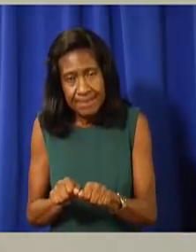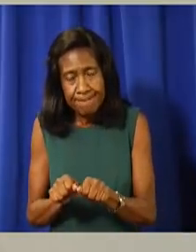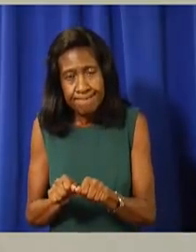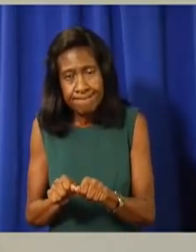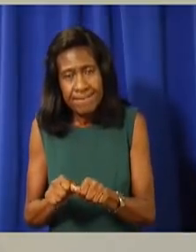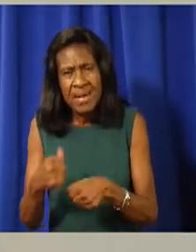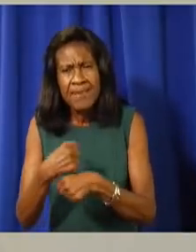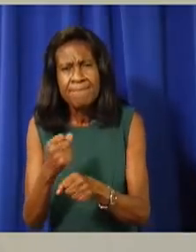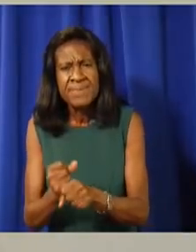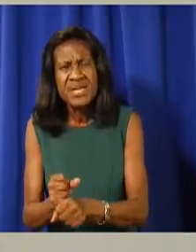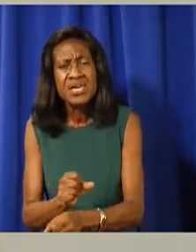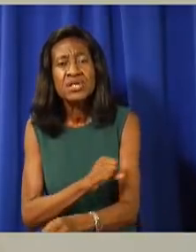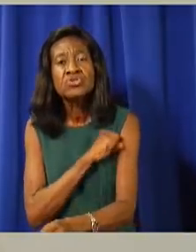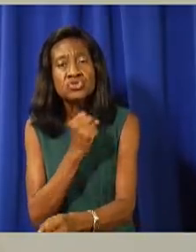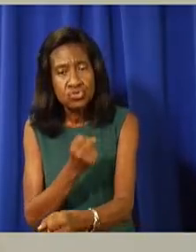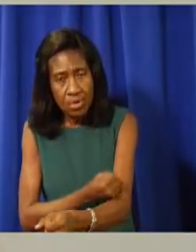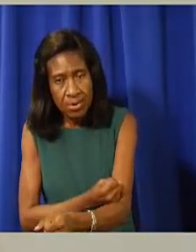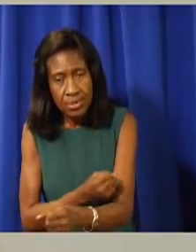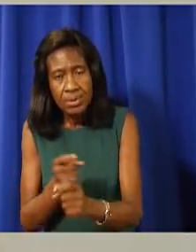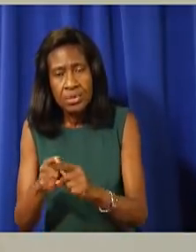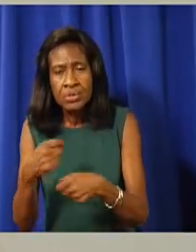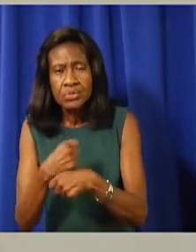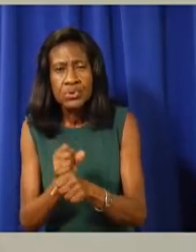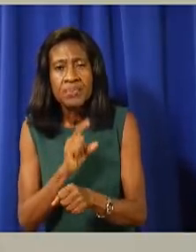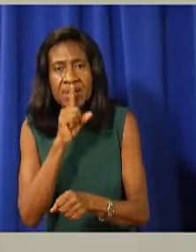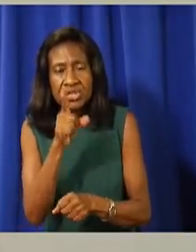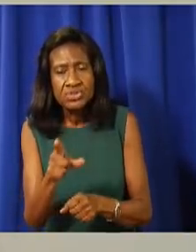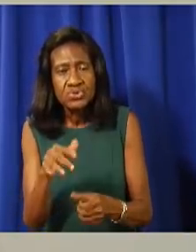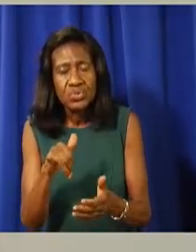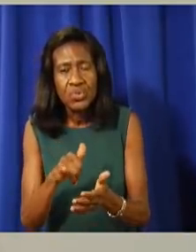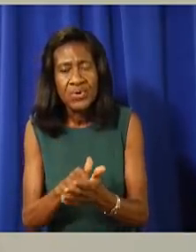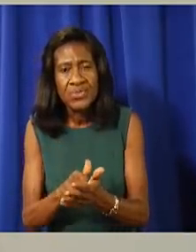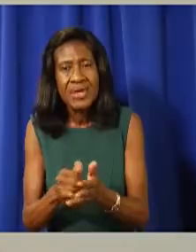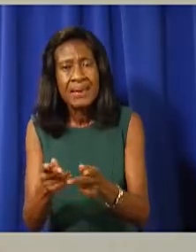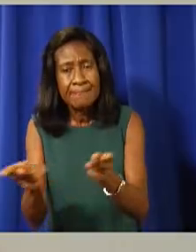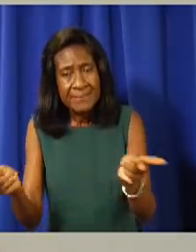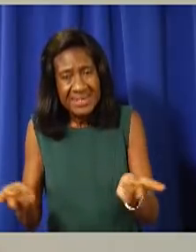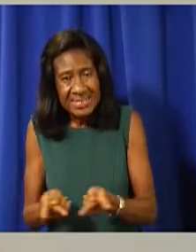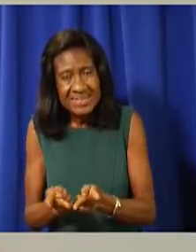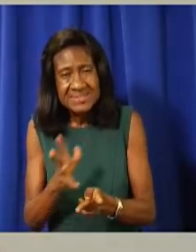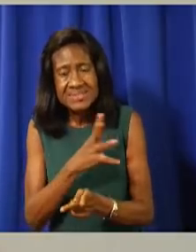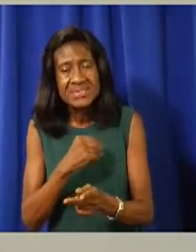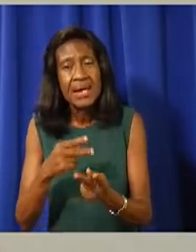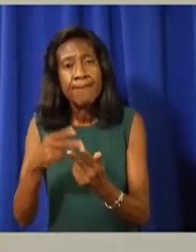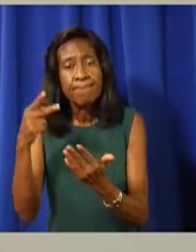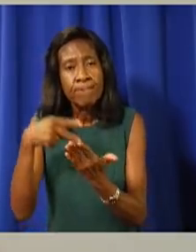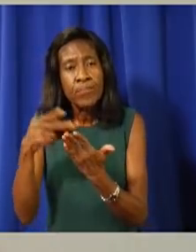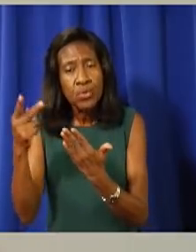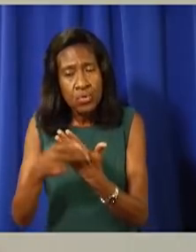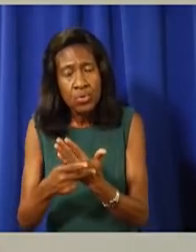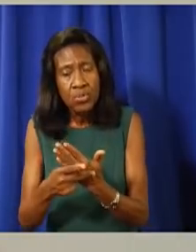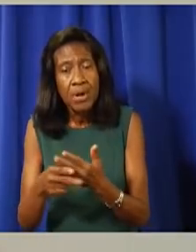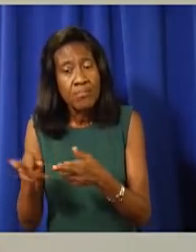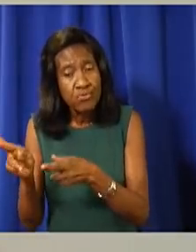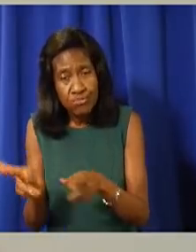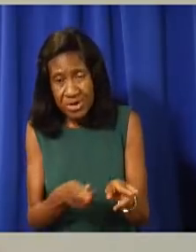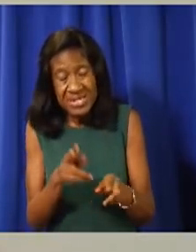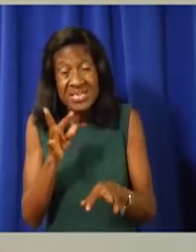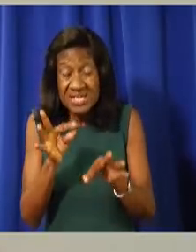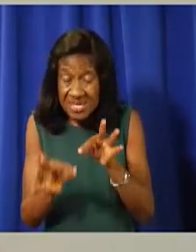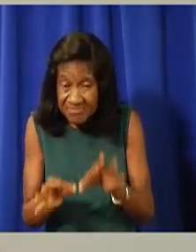to ensure that facilities and programs are ready for any potential surge in the virus.